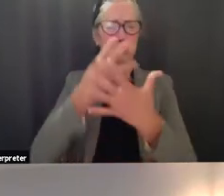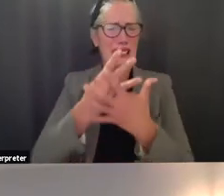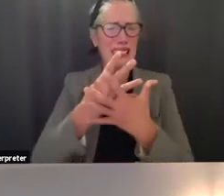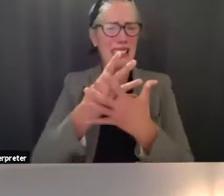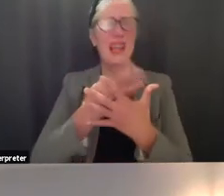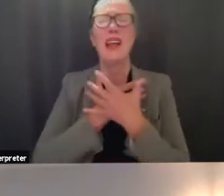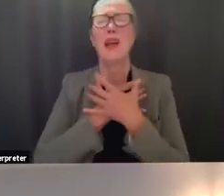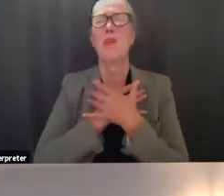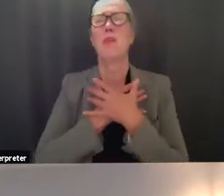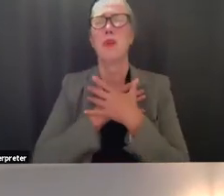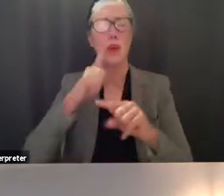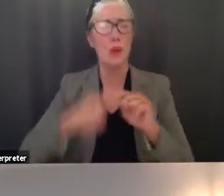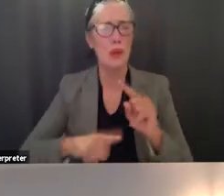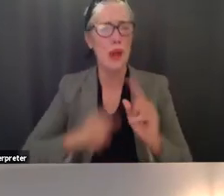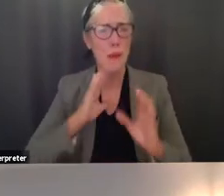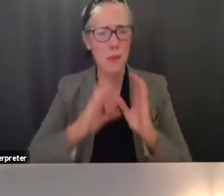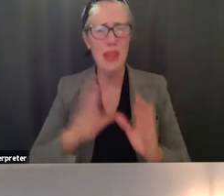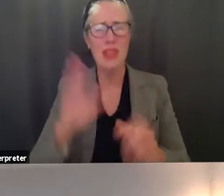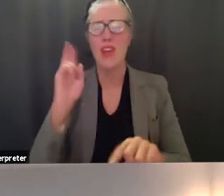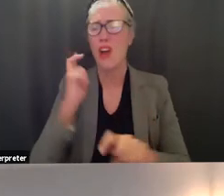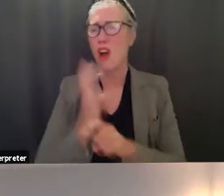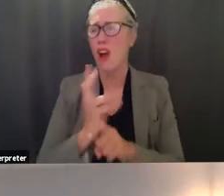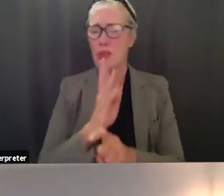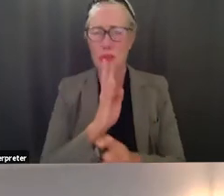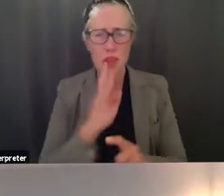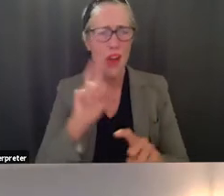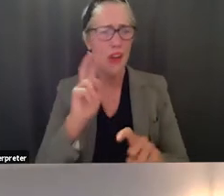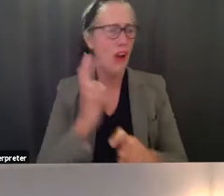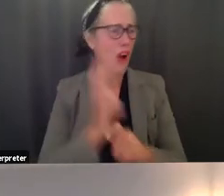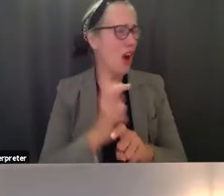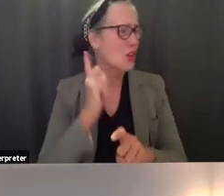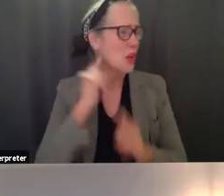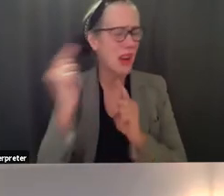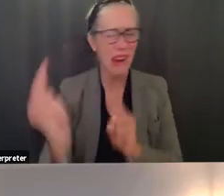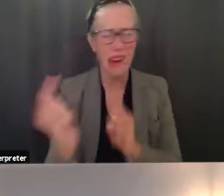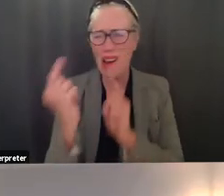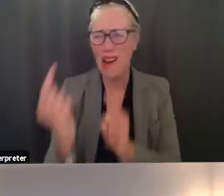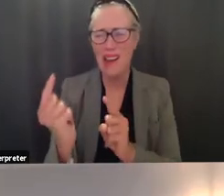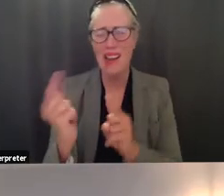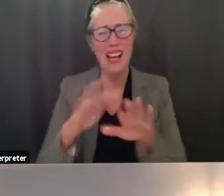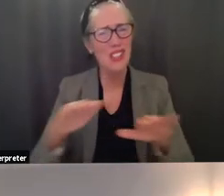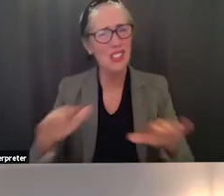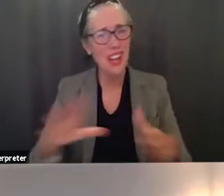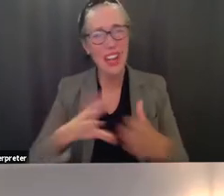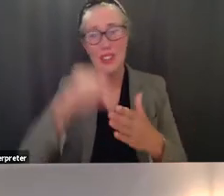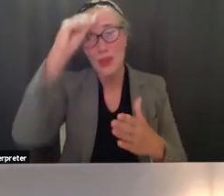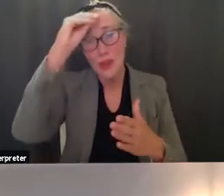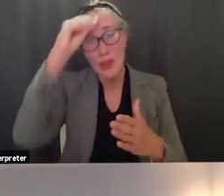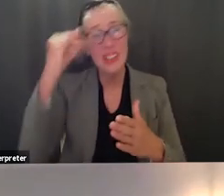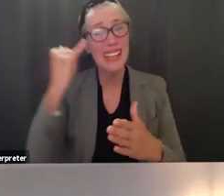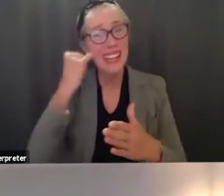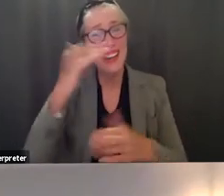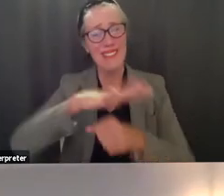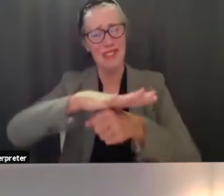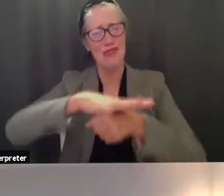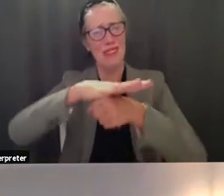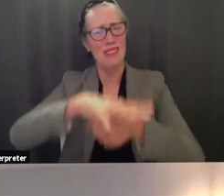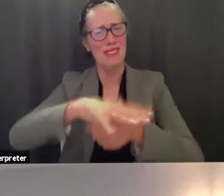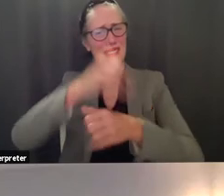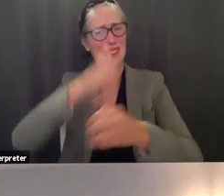breathe and it was hard to talk it was hard to hear how can we expect a child to learn anything under such conditions